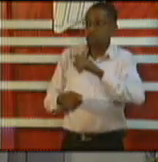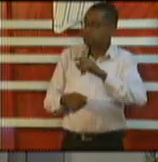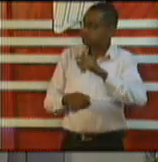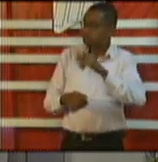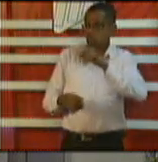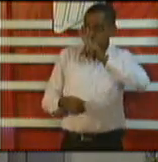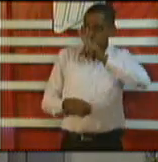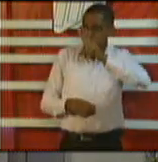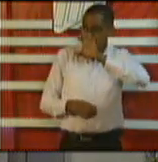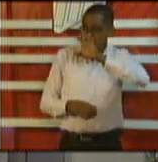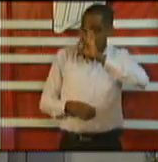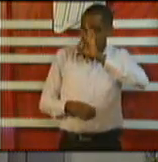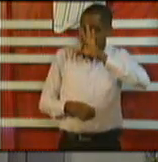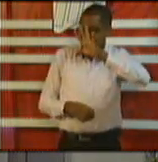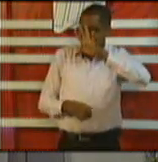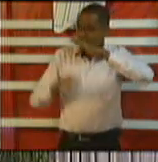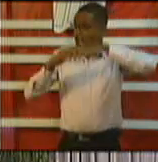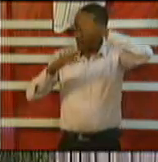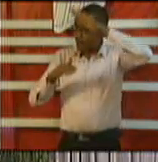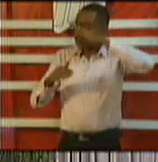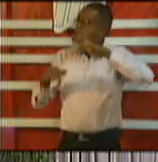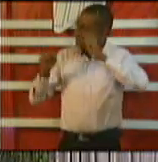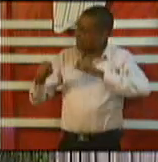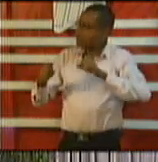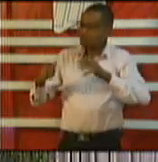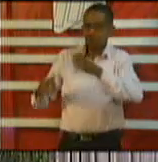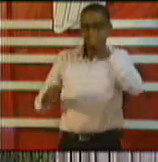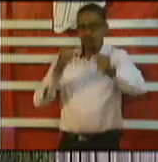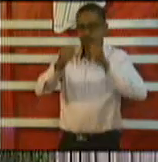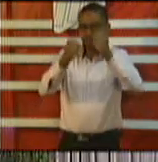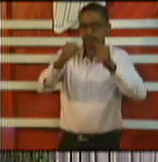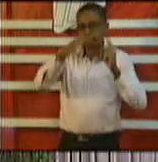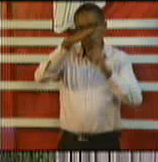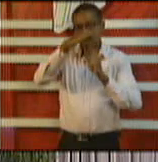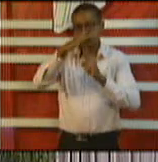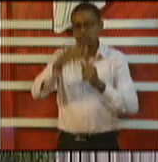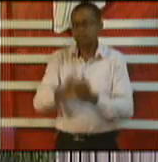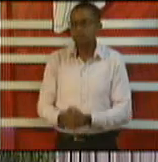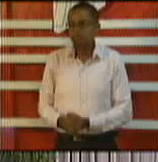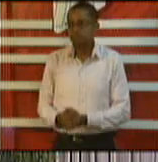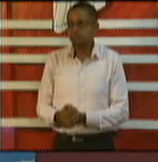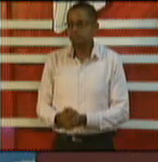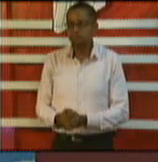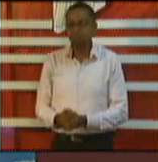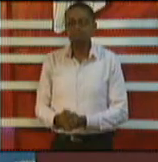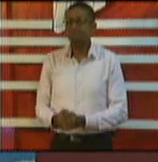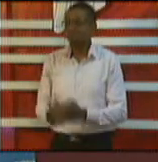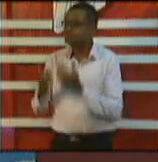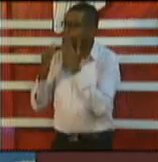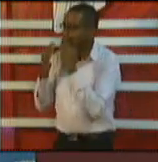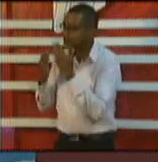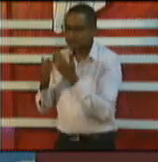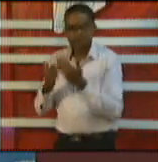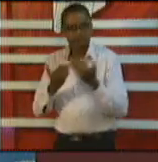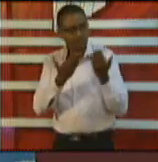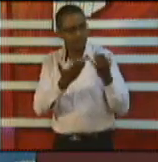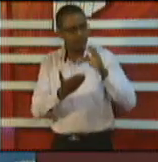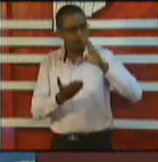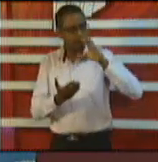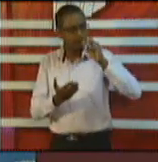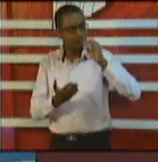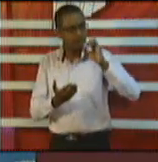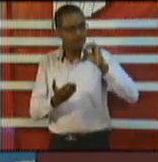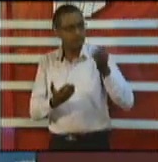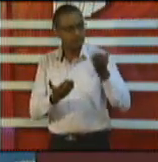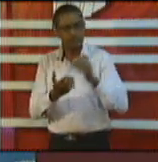answers your question. CMO? Yeah so just to conclude what minister started when I did the report this morning we would have indicated